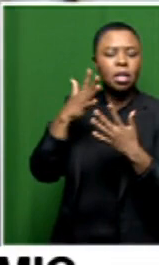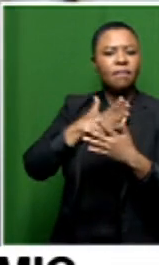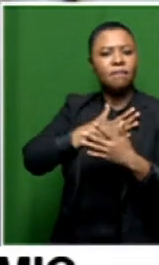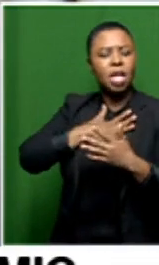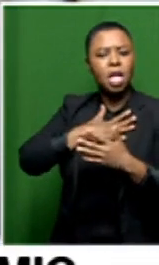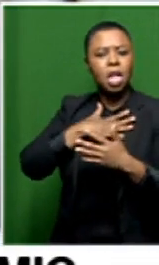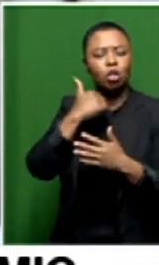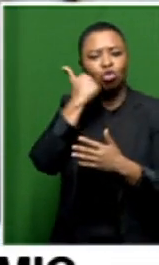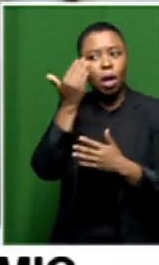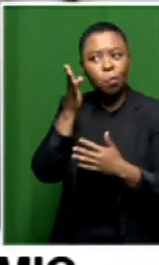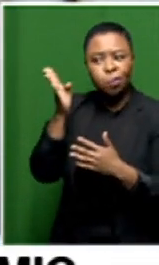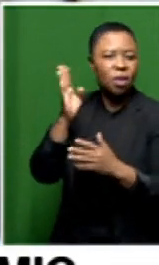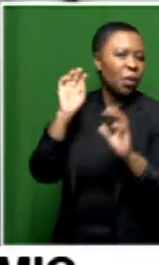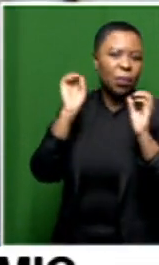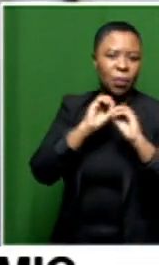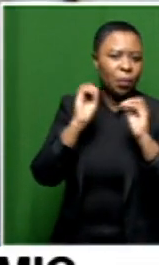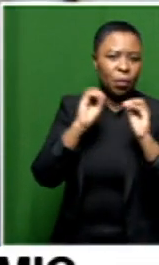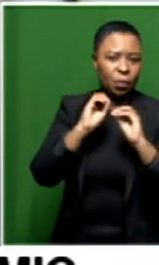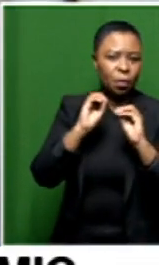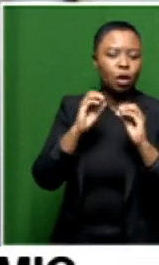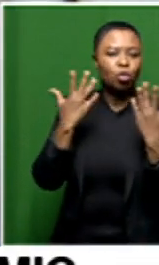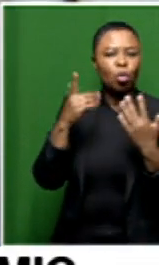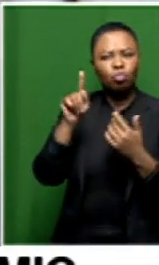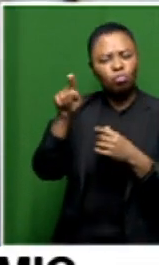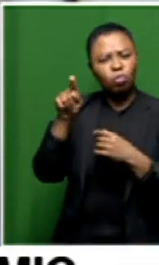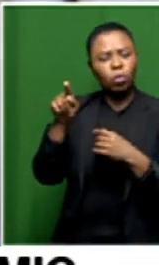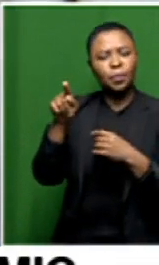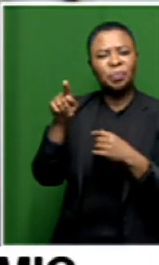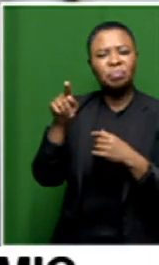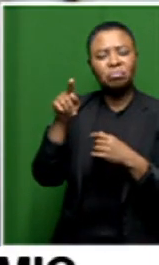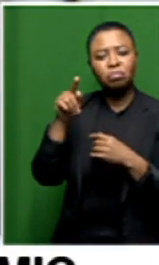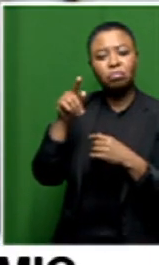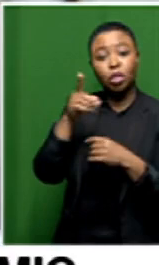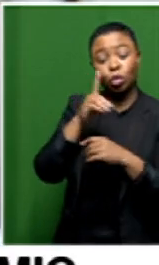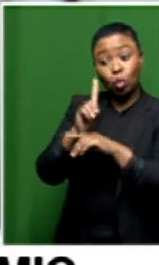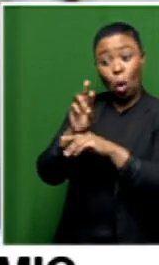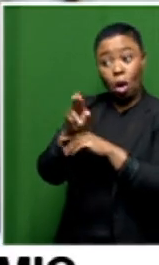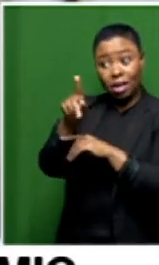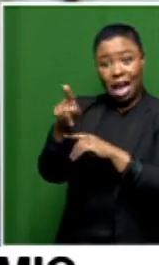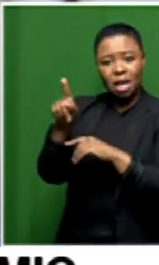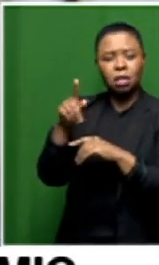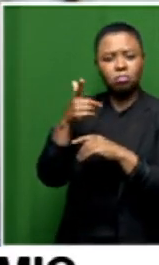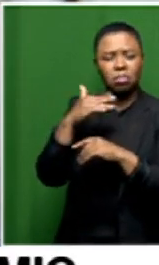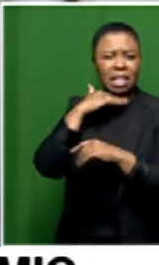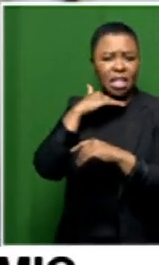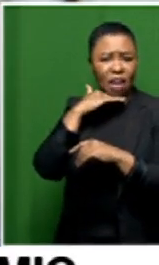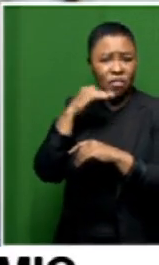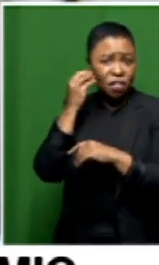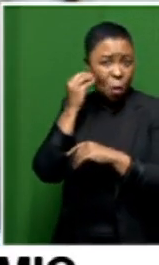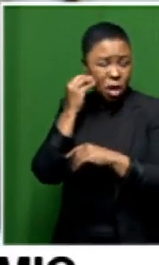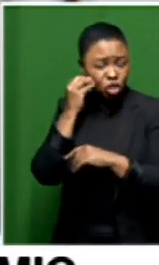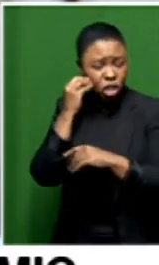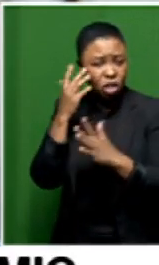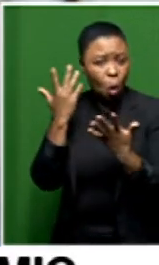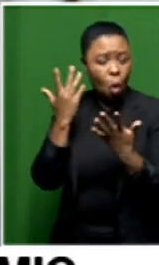as far as the medical field goes is there sufficient um evidence around uh and and also information